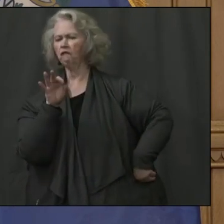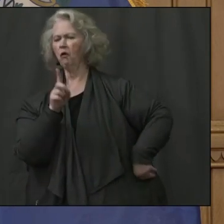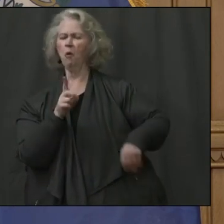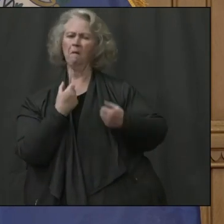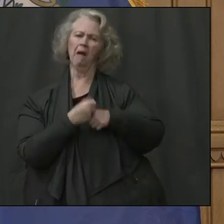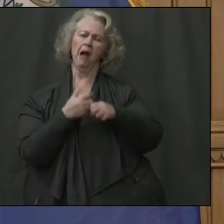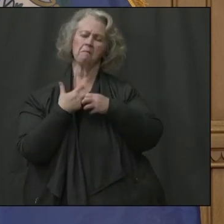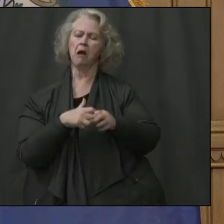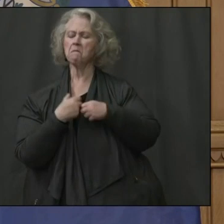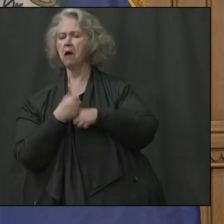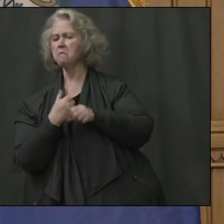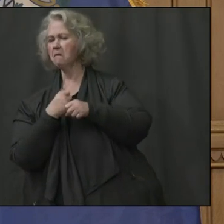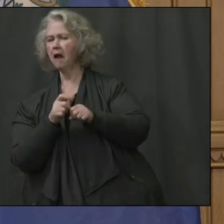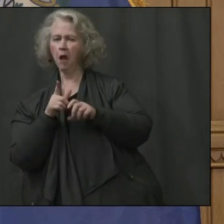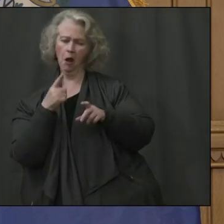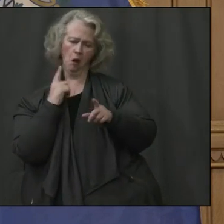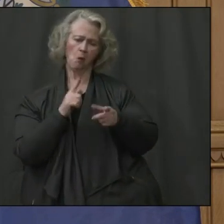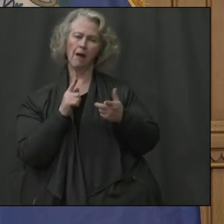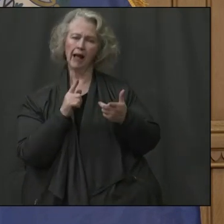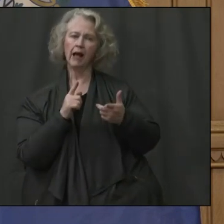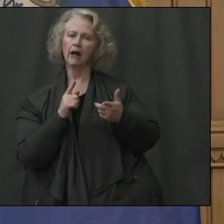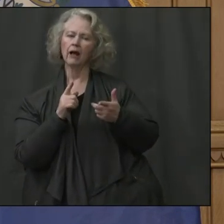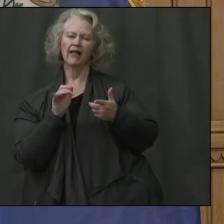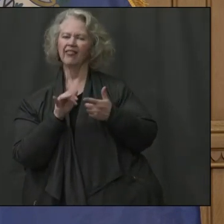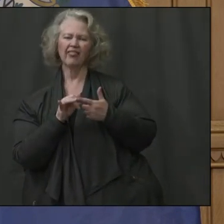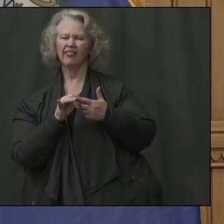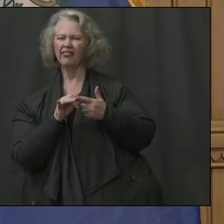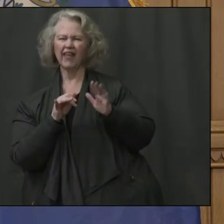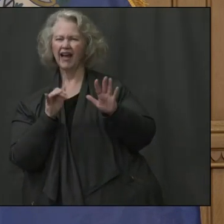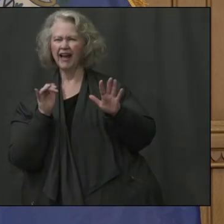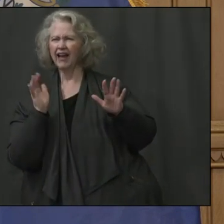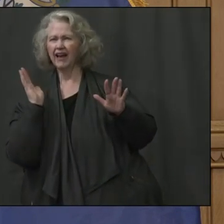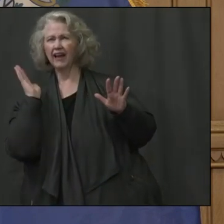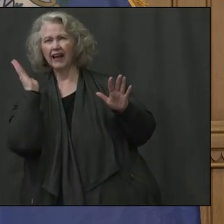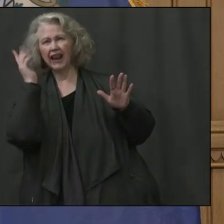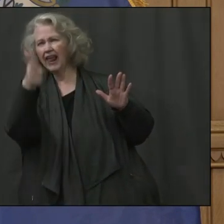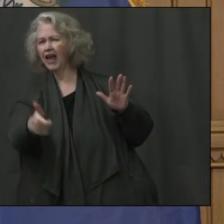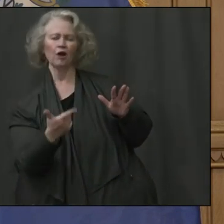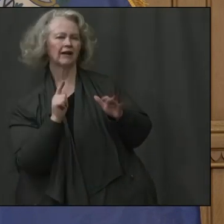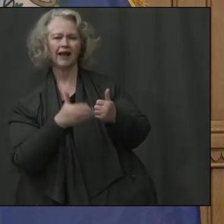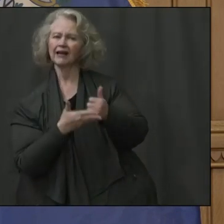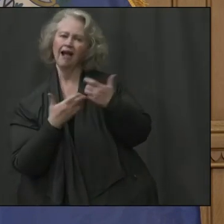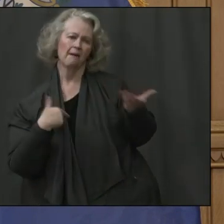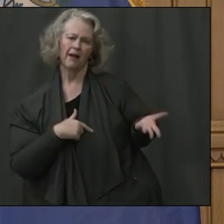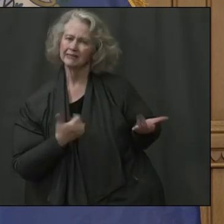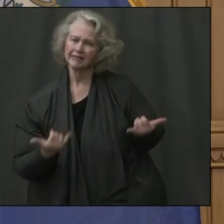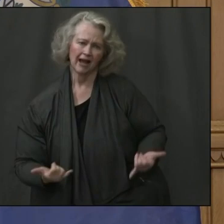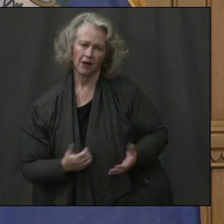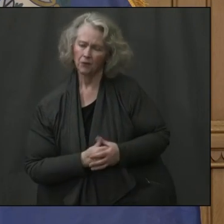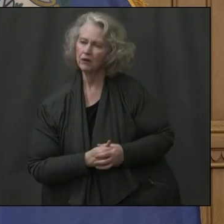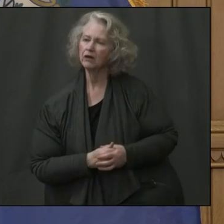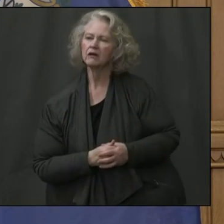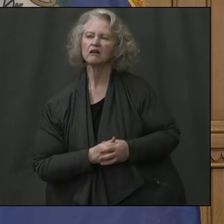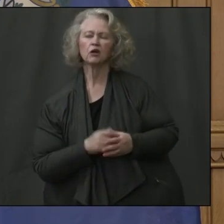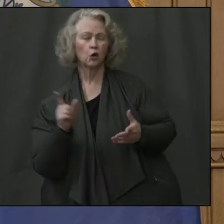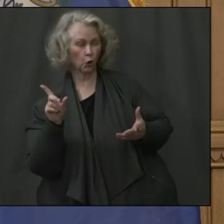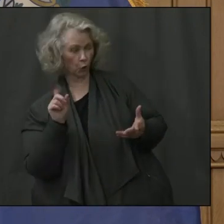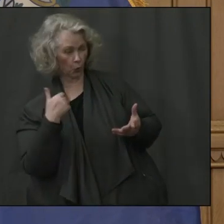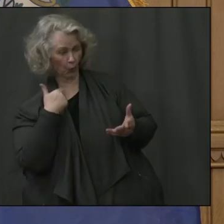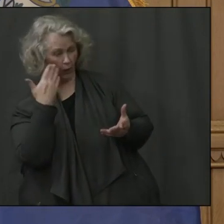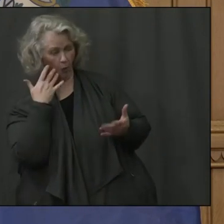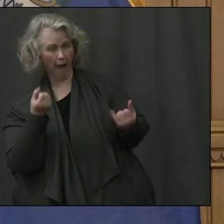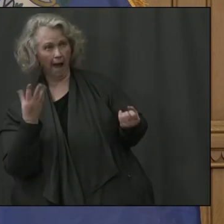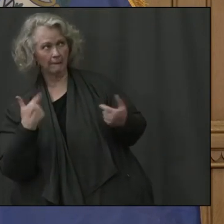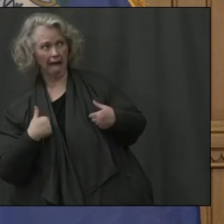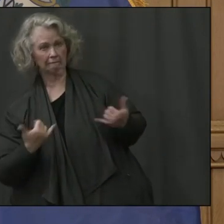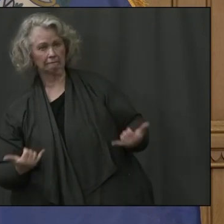ventilators and they're all going to be available on the back side of that curve. That doesn't help me. So do we have a tally of how many we have right now in our state and then